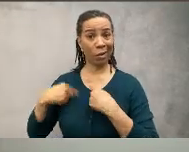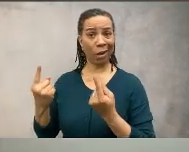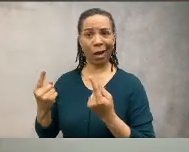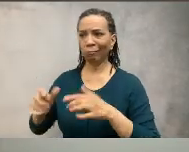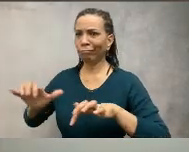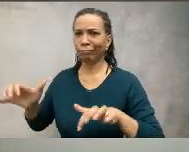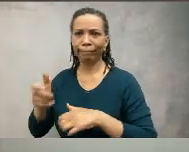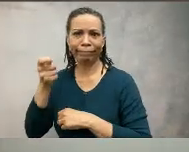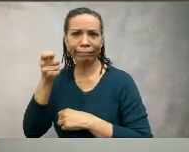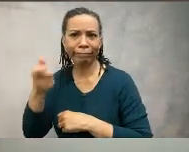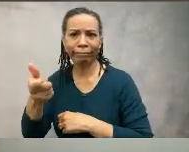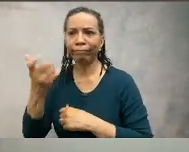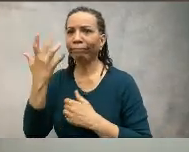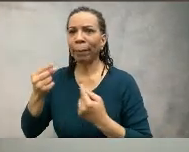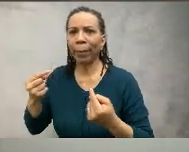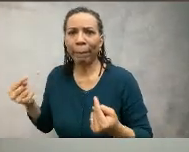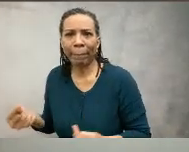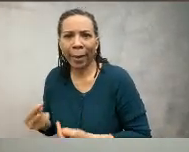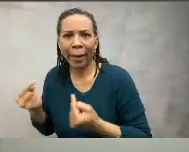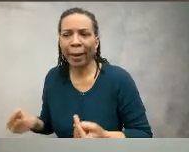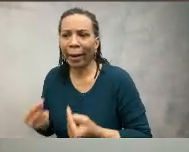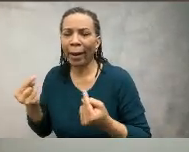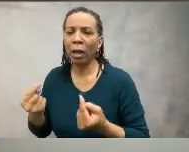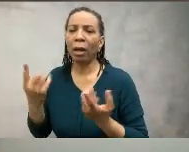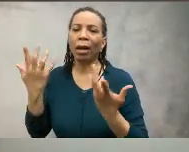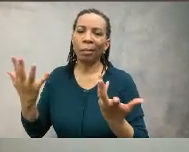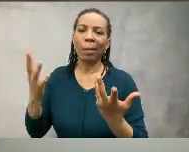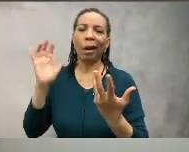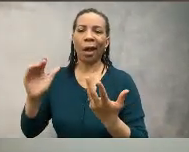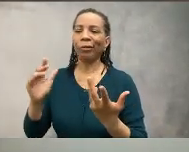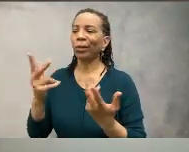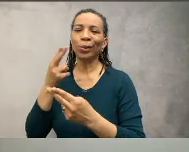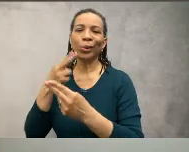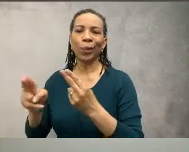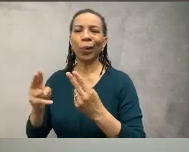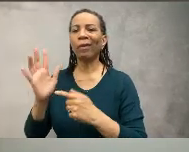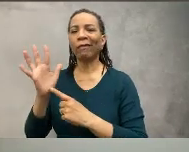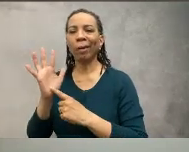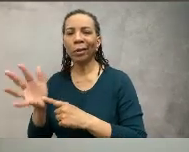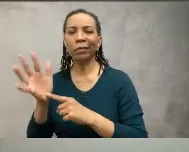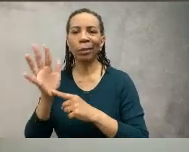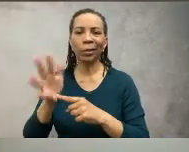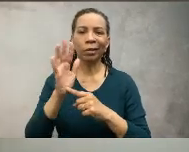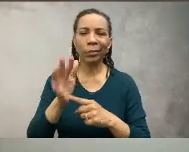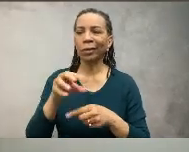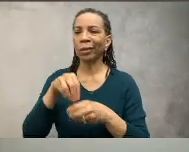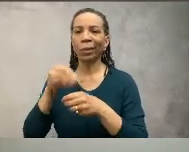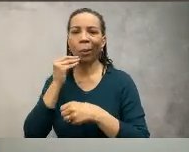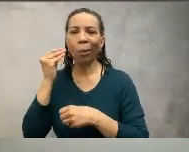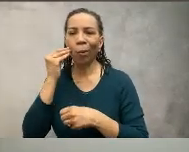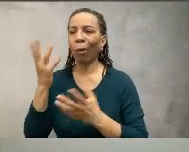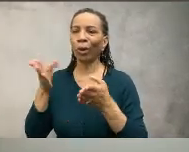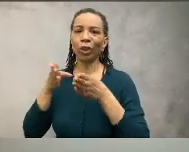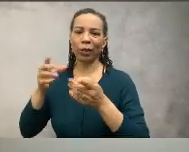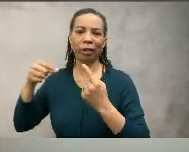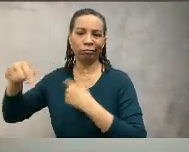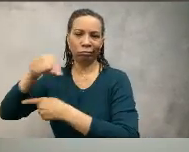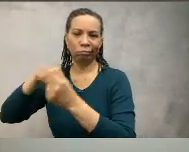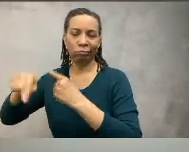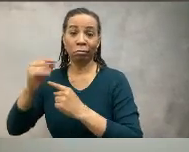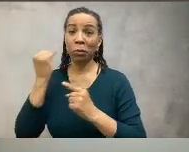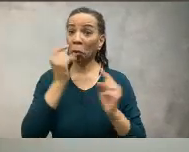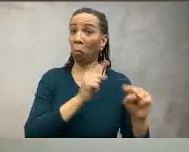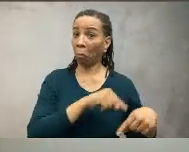If you have been extremely limited in your activities because of pain or disability, you may have to walk five minutes at a time in your own home